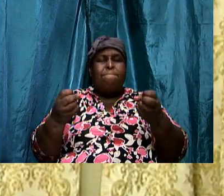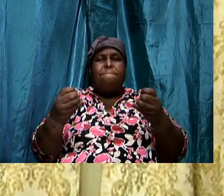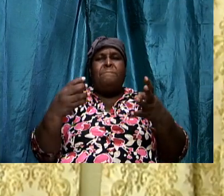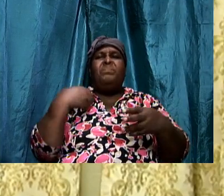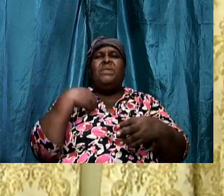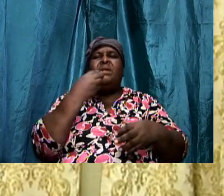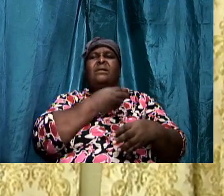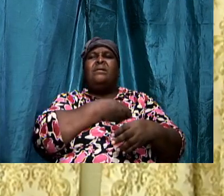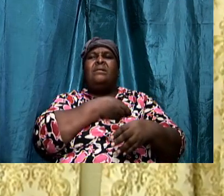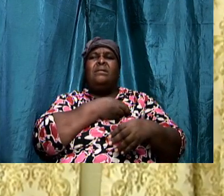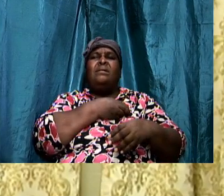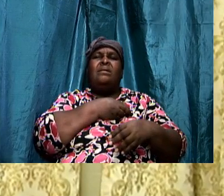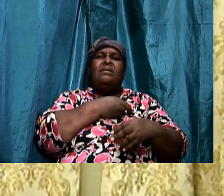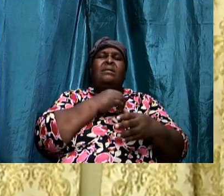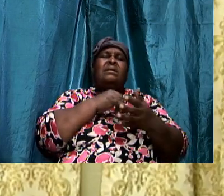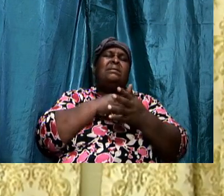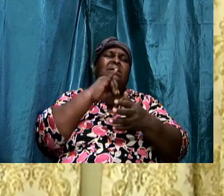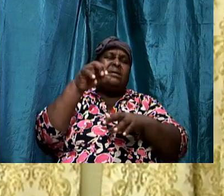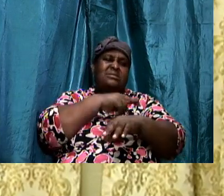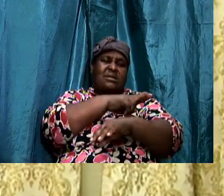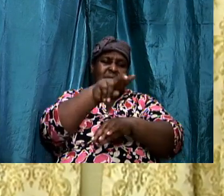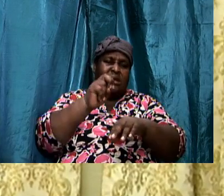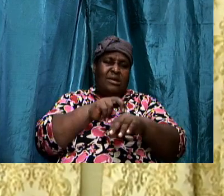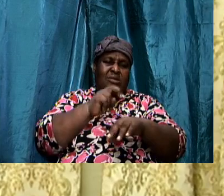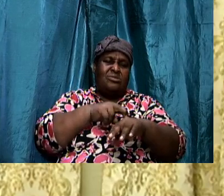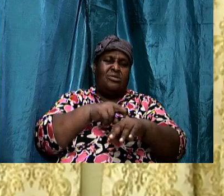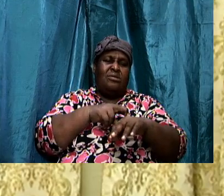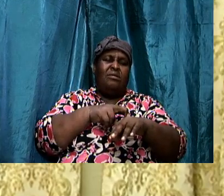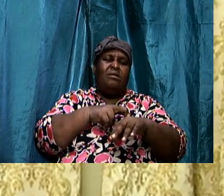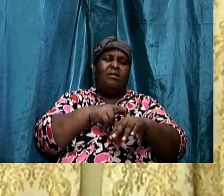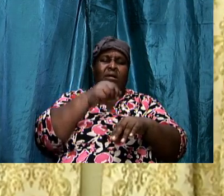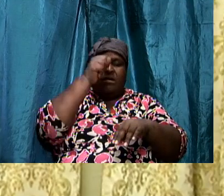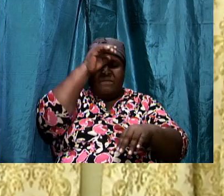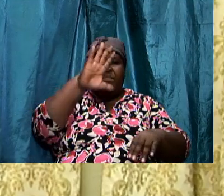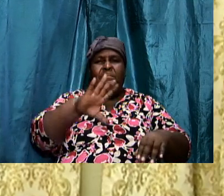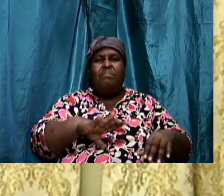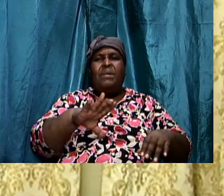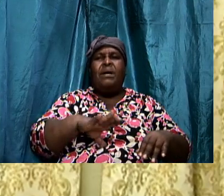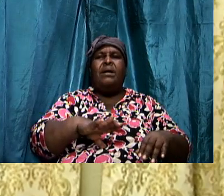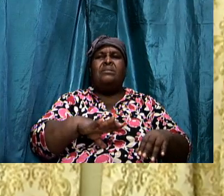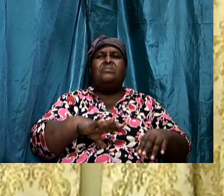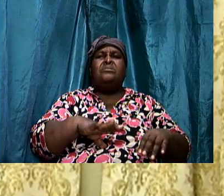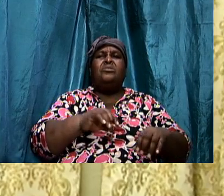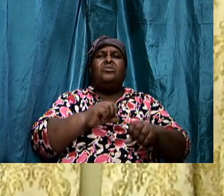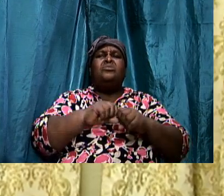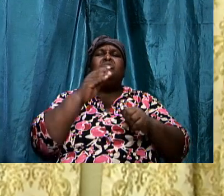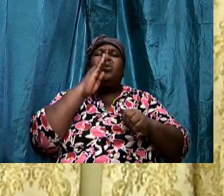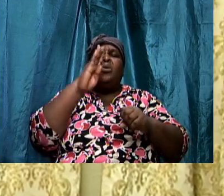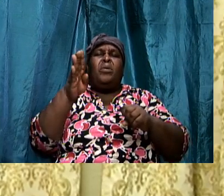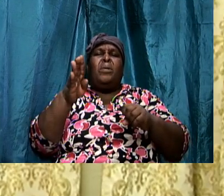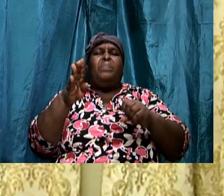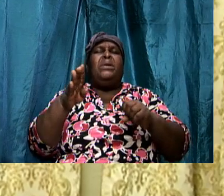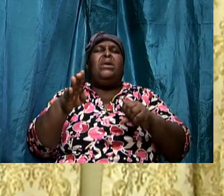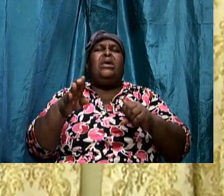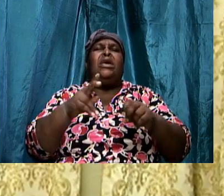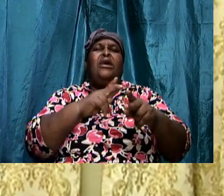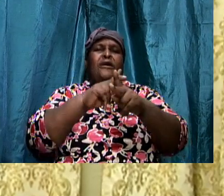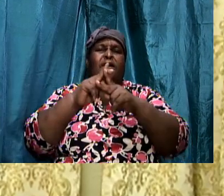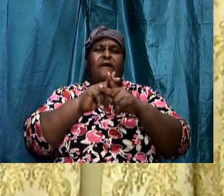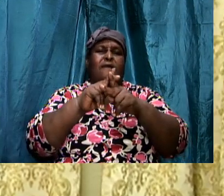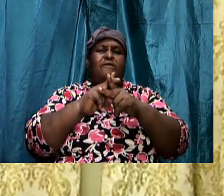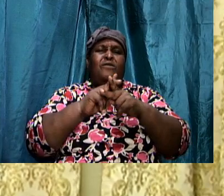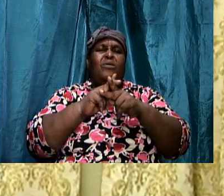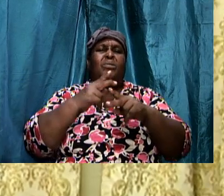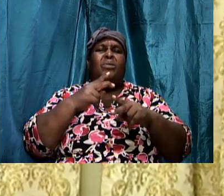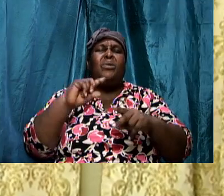nature of man. And we must be careful. That we don't get sucked in. To this kind of thing.